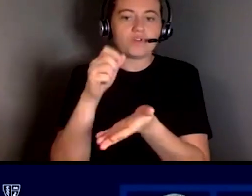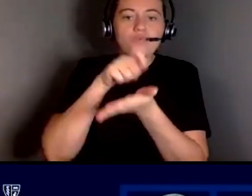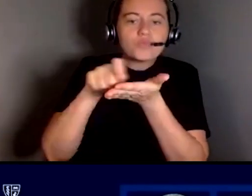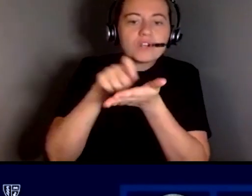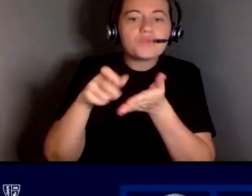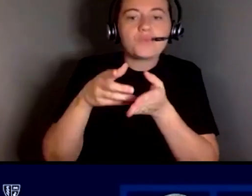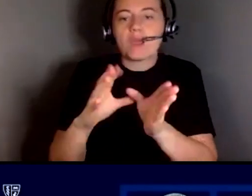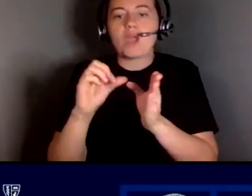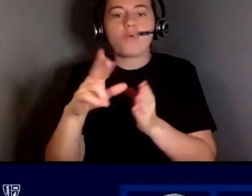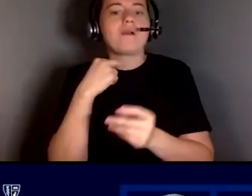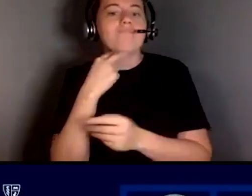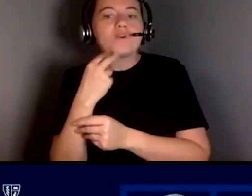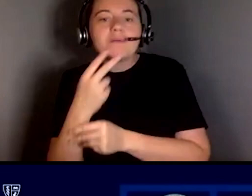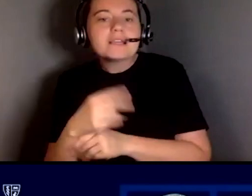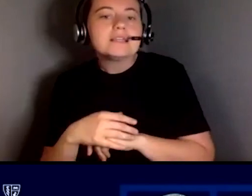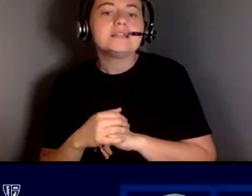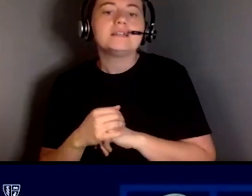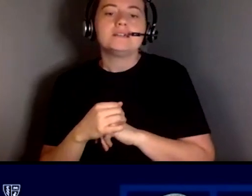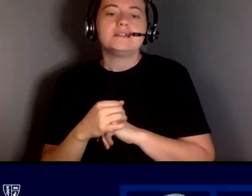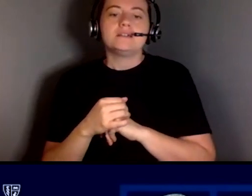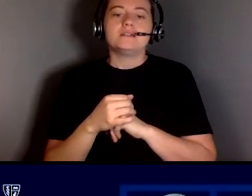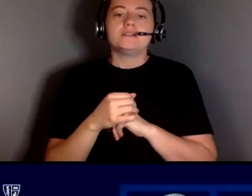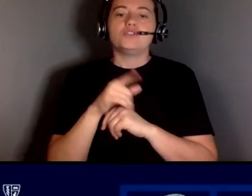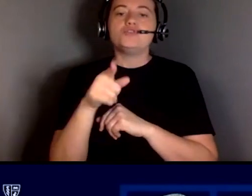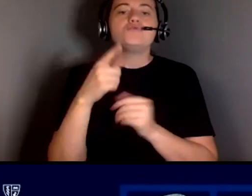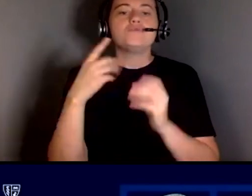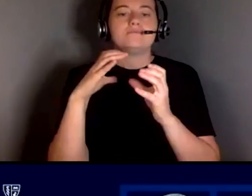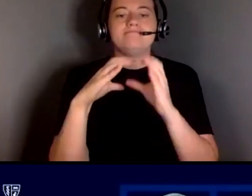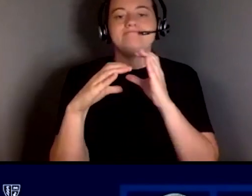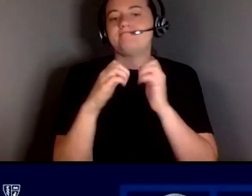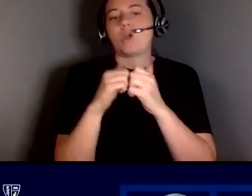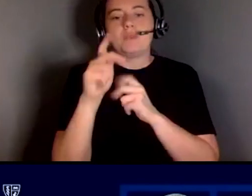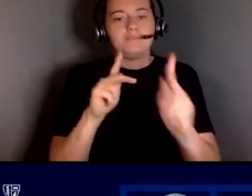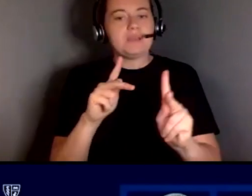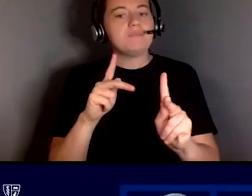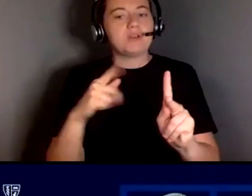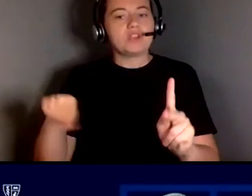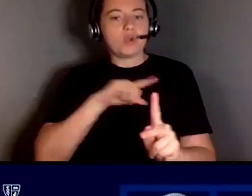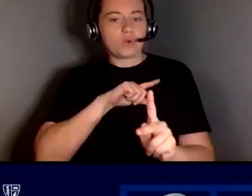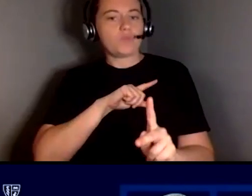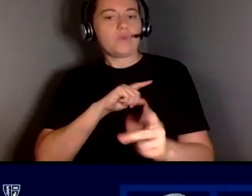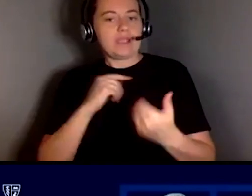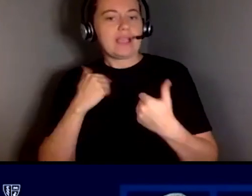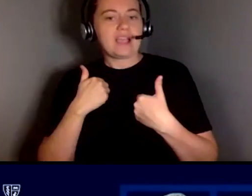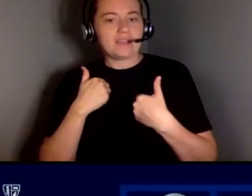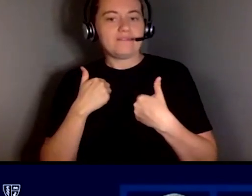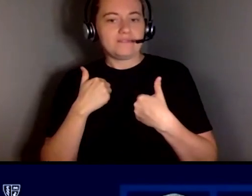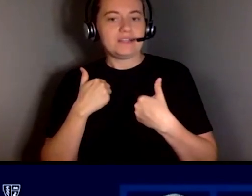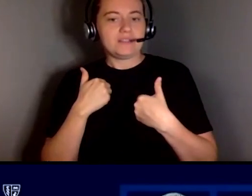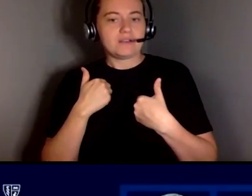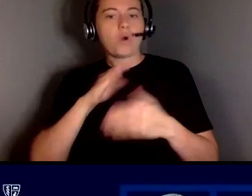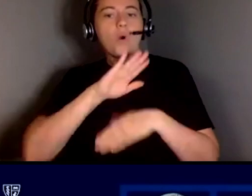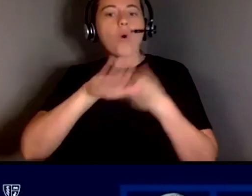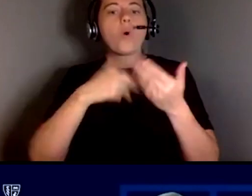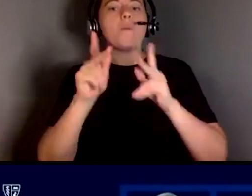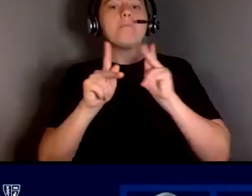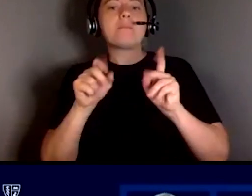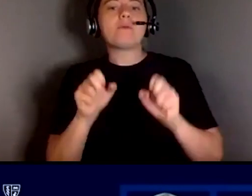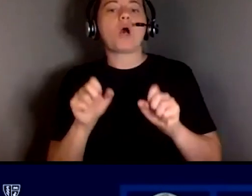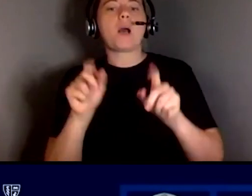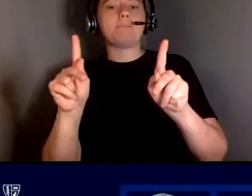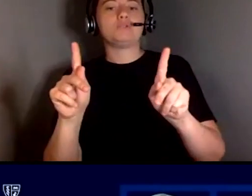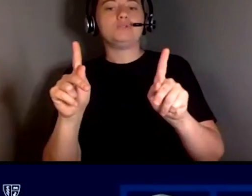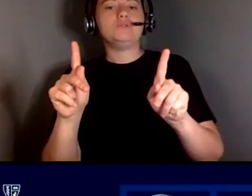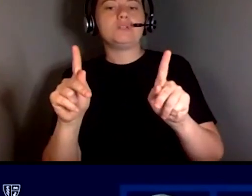as you're talking with people that we are you know we have the whole equal opportunity phrase that we all